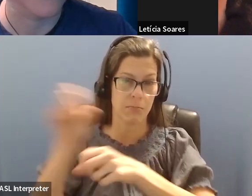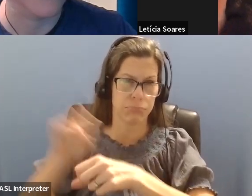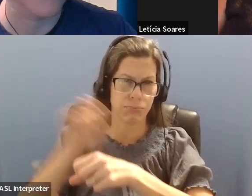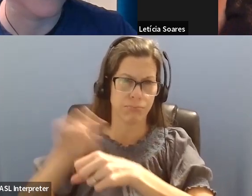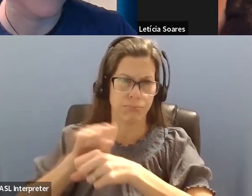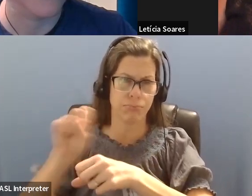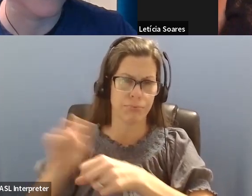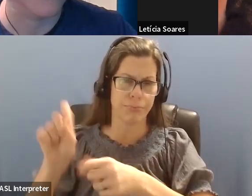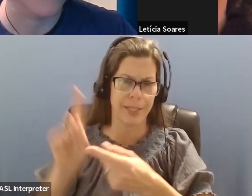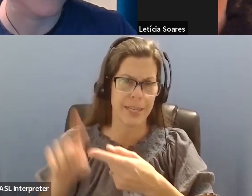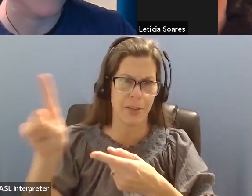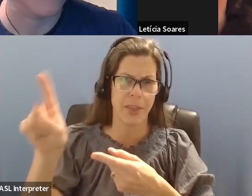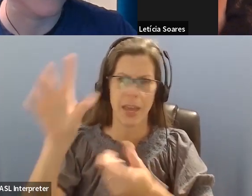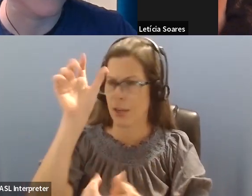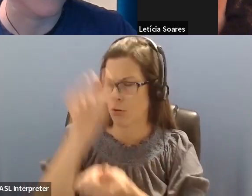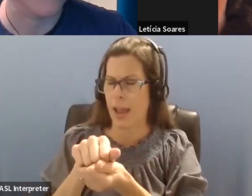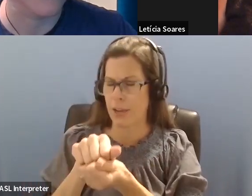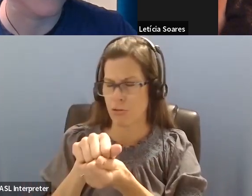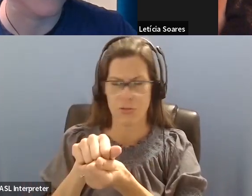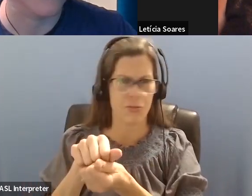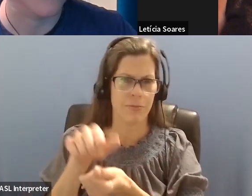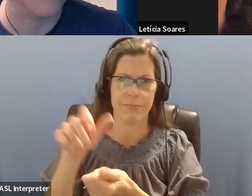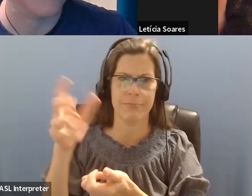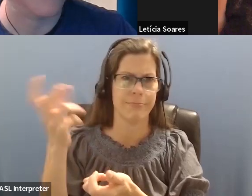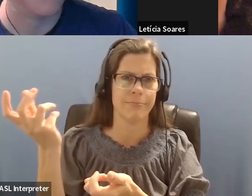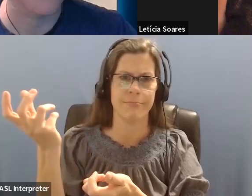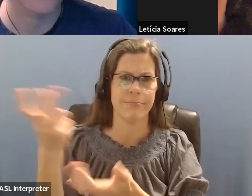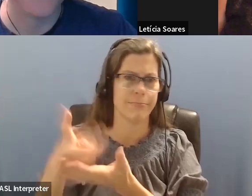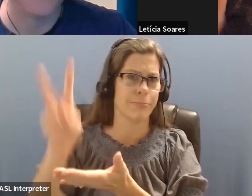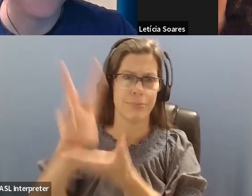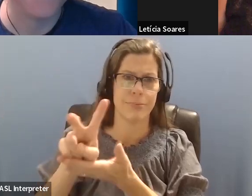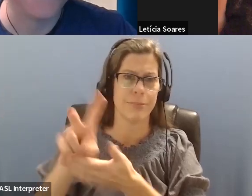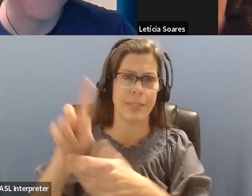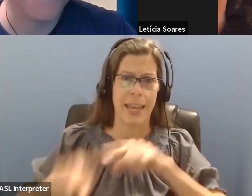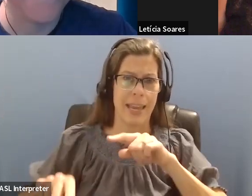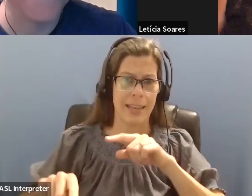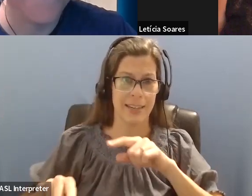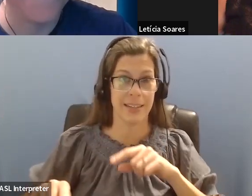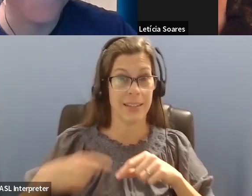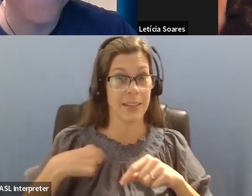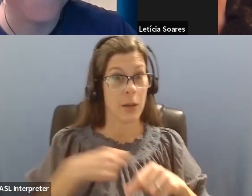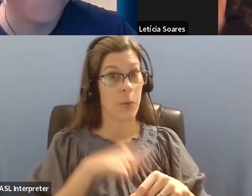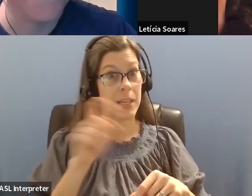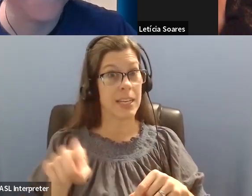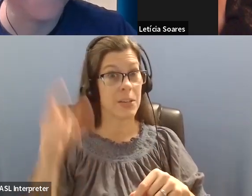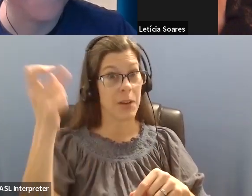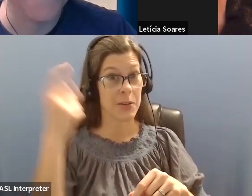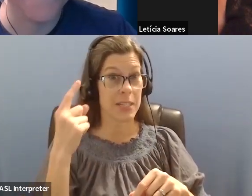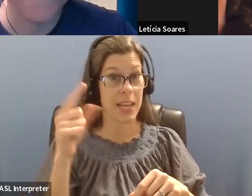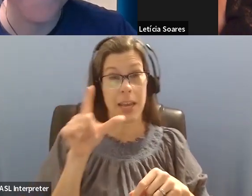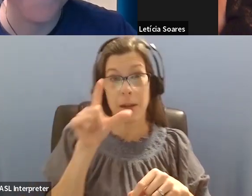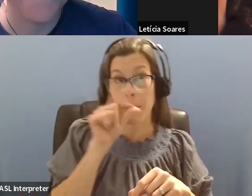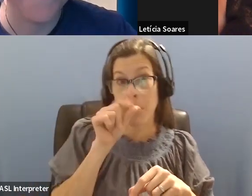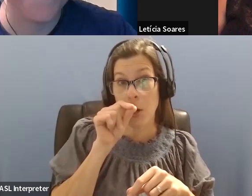be also harnessing the power of, of nature and birds and, you know, just